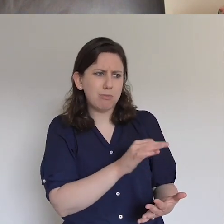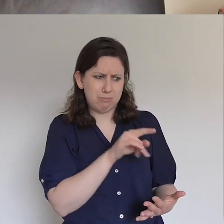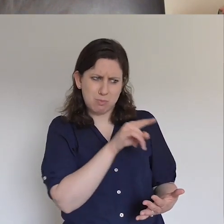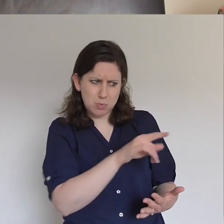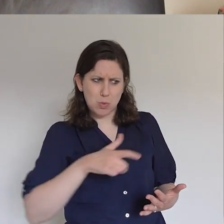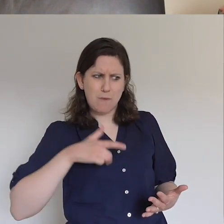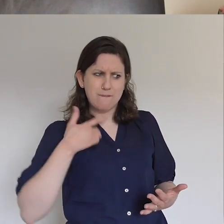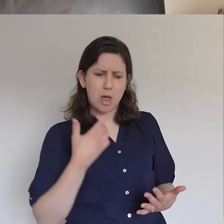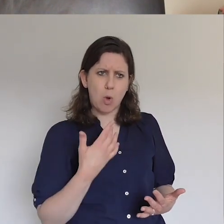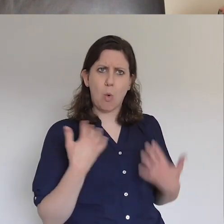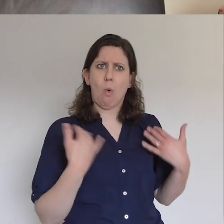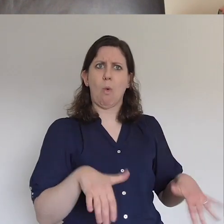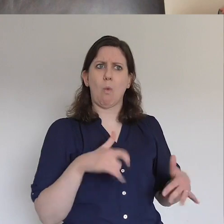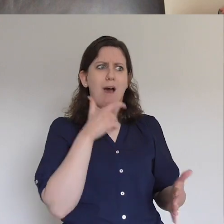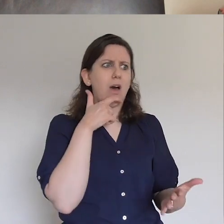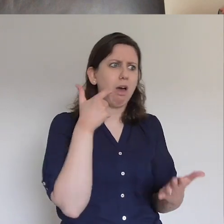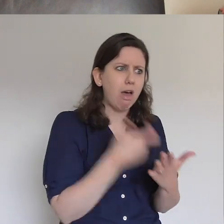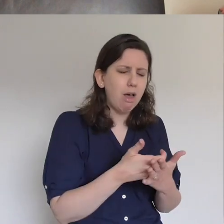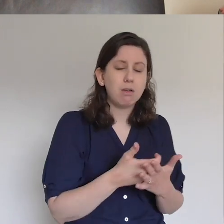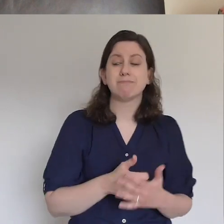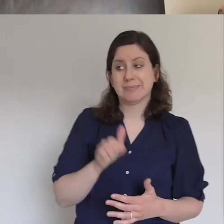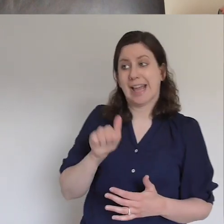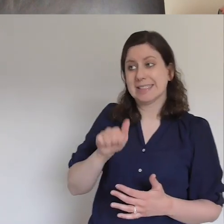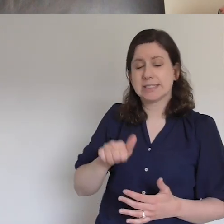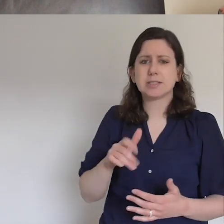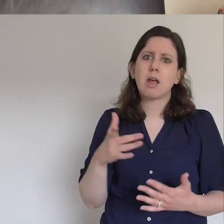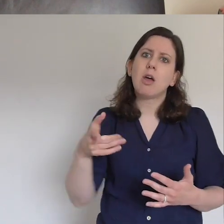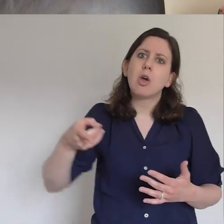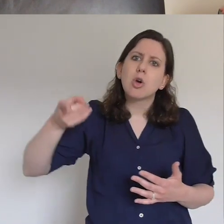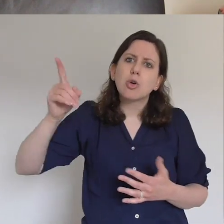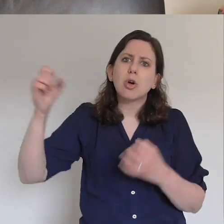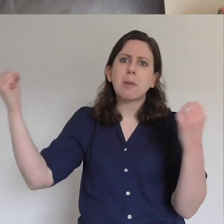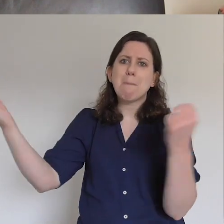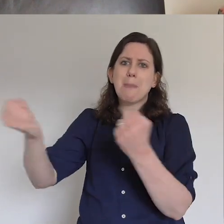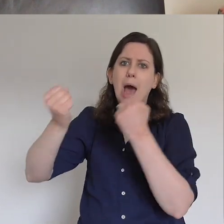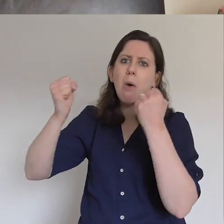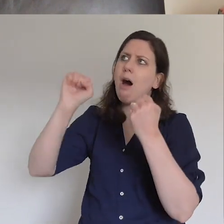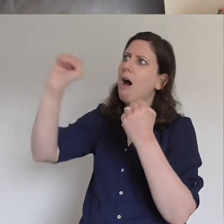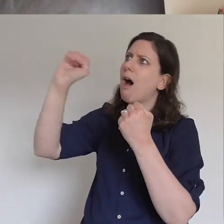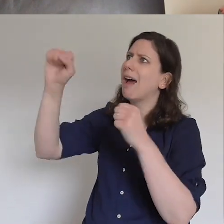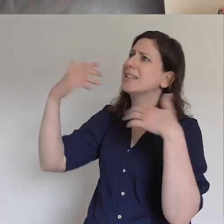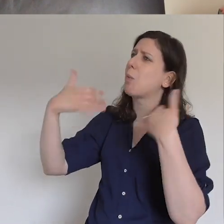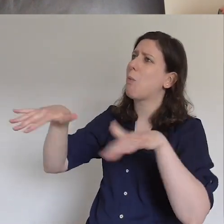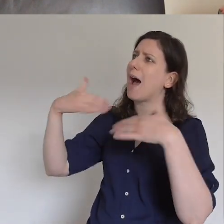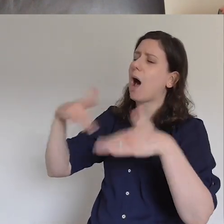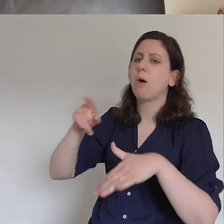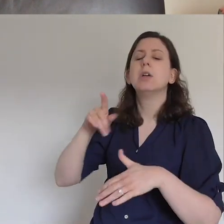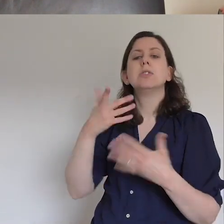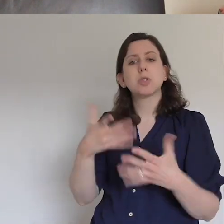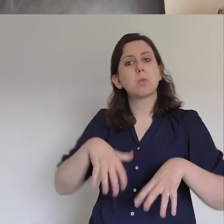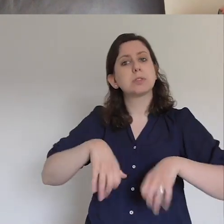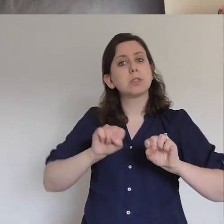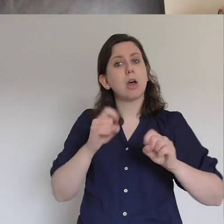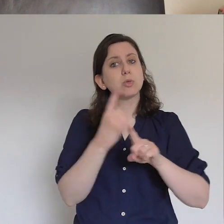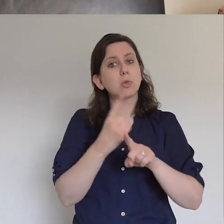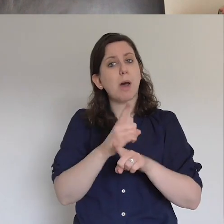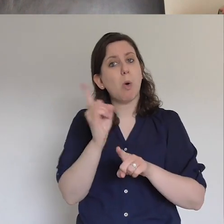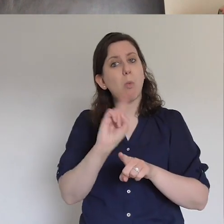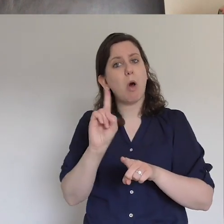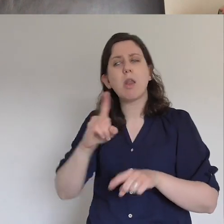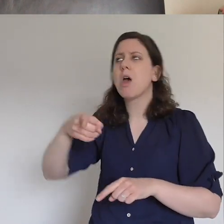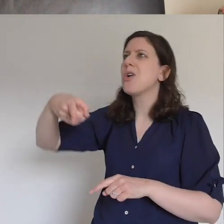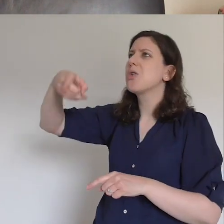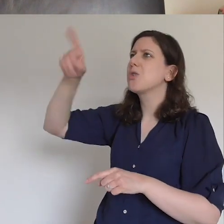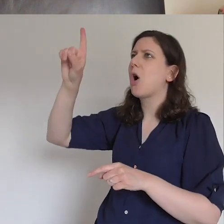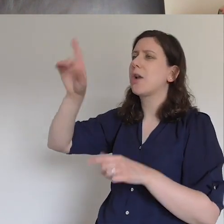unbelievable. is. Unbelievable. And I guess that's where we start. Our God is all-powerful. He is. That's the first thing I think I learned